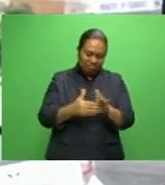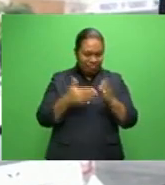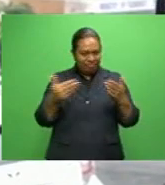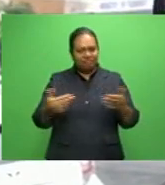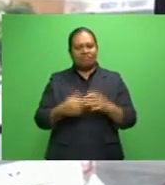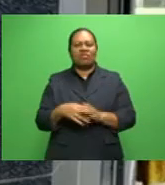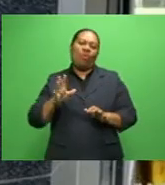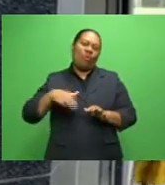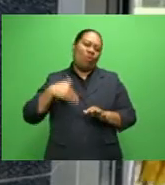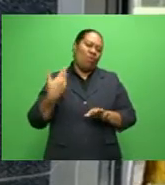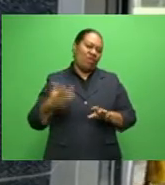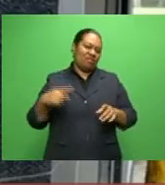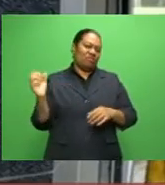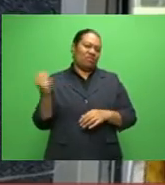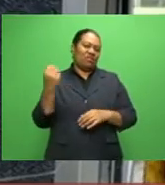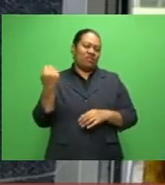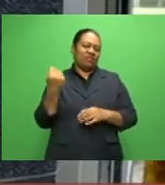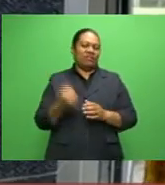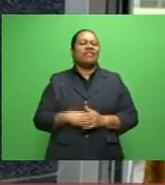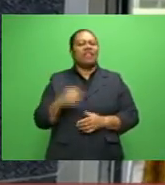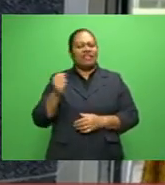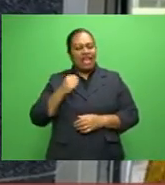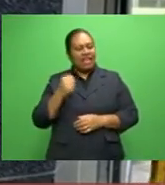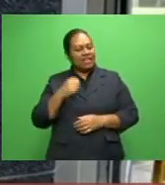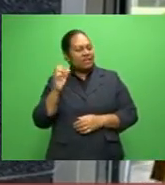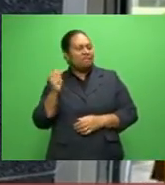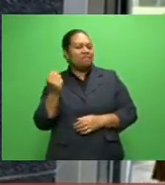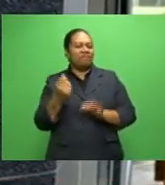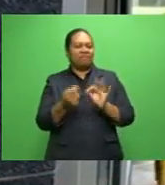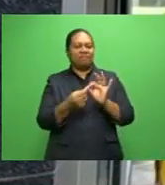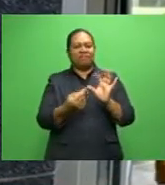All the tournaments like. I'm predicting BA will win